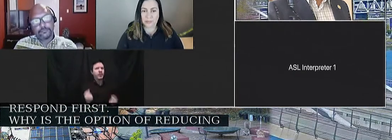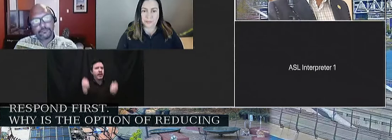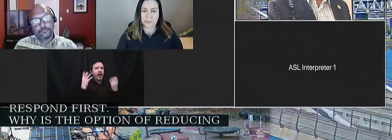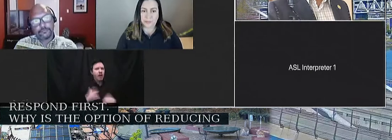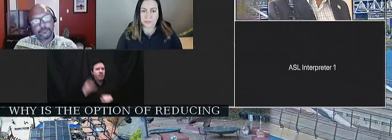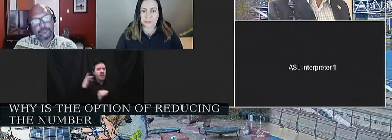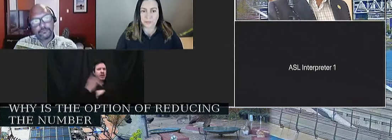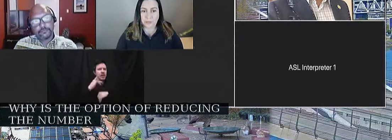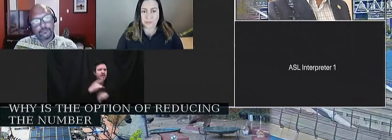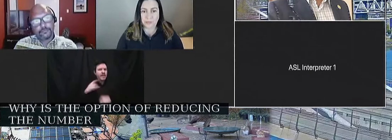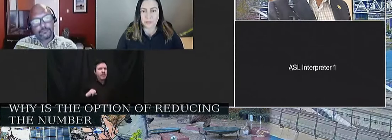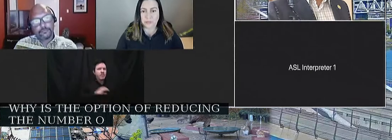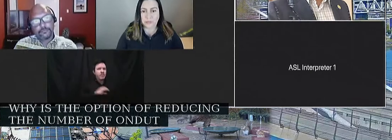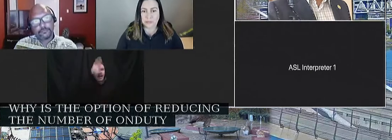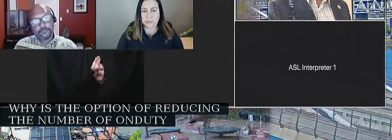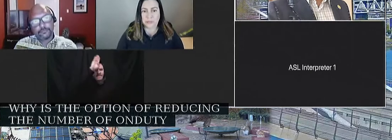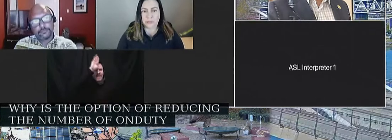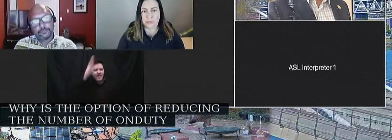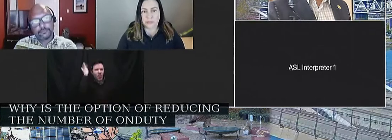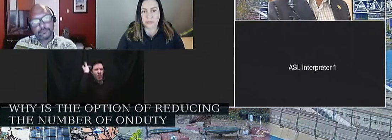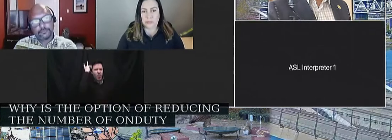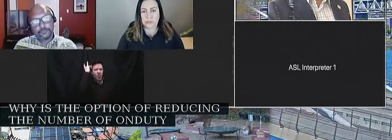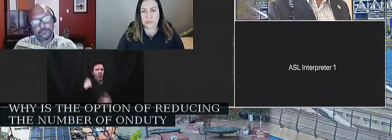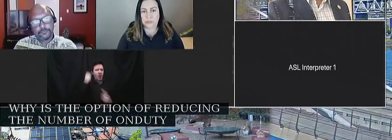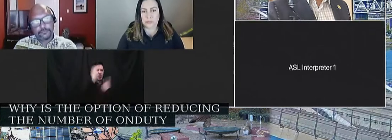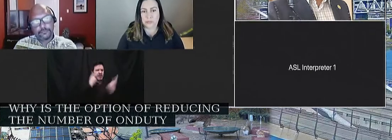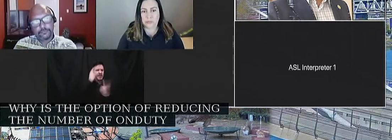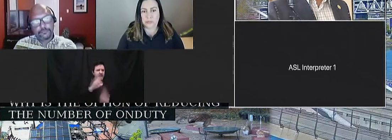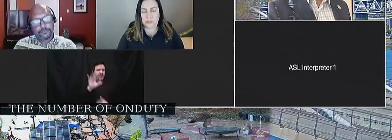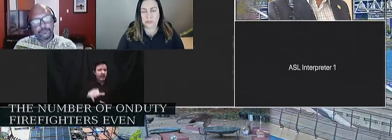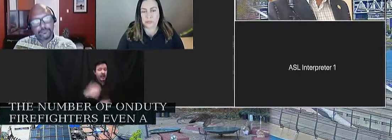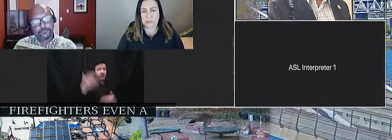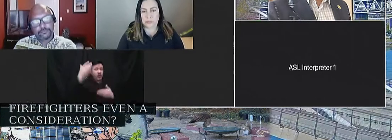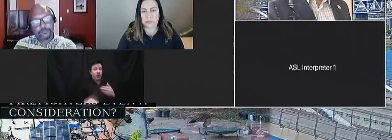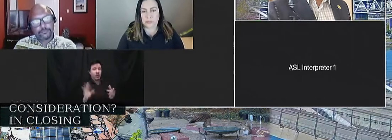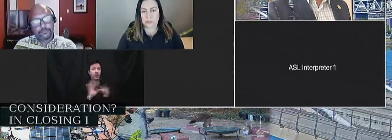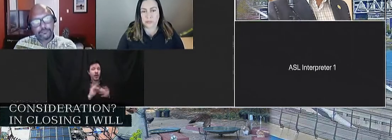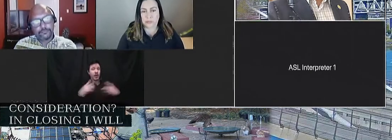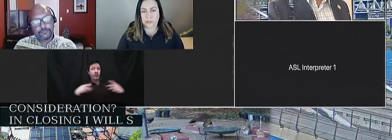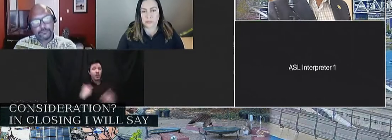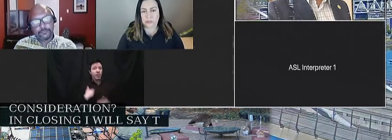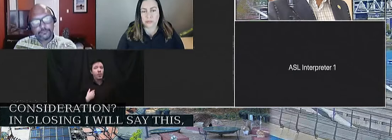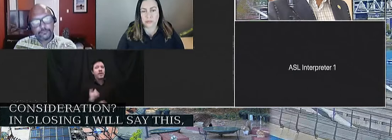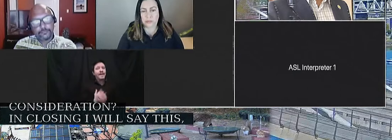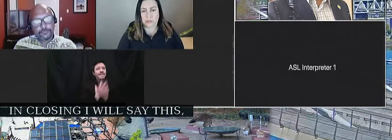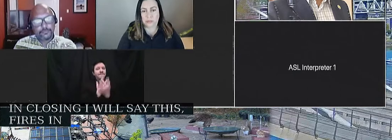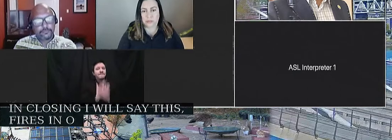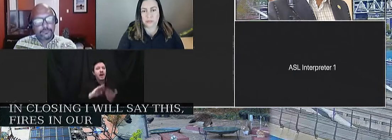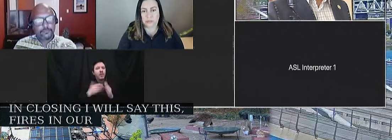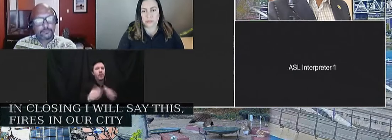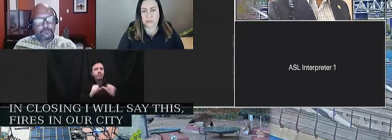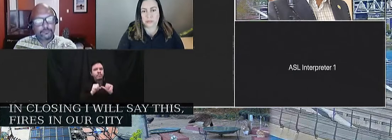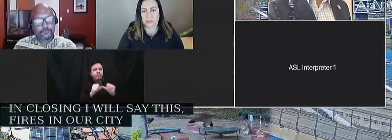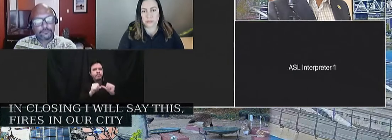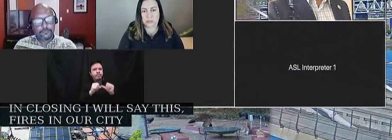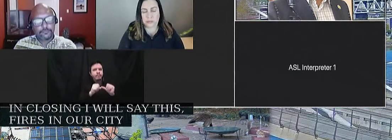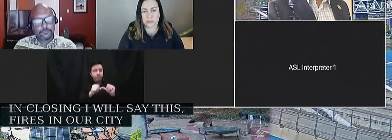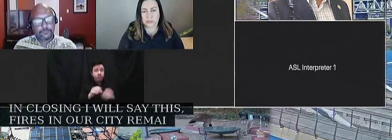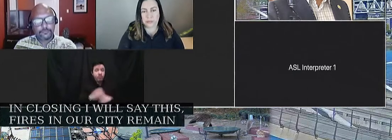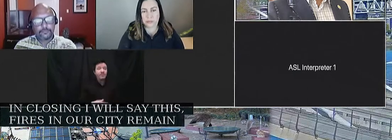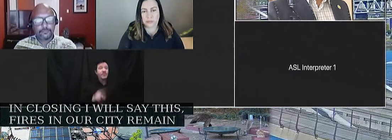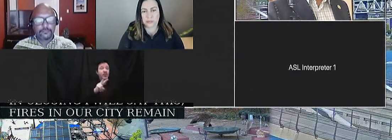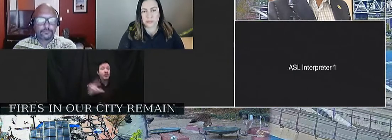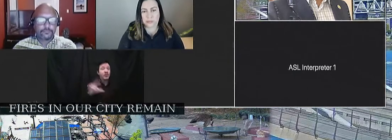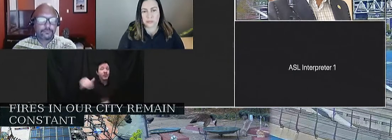-duty firefighters even a consideration? In closing, I'll say this. Fires in our city remain constant at over two to three thousand